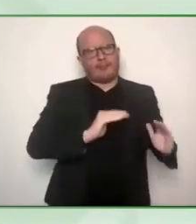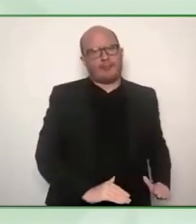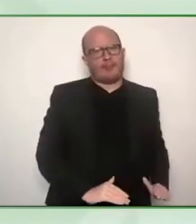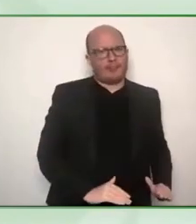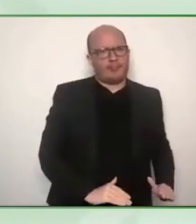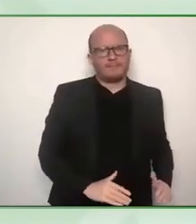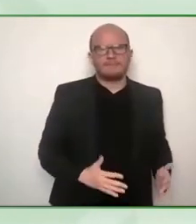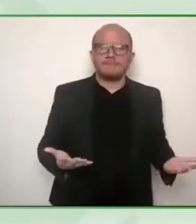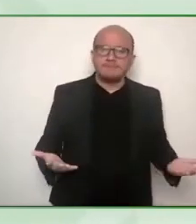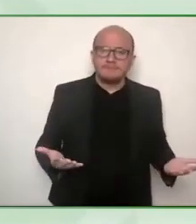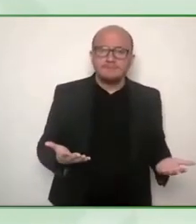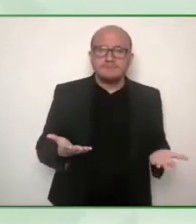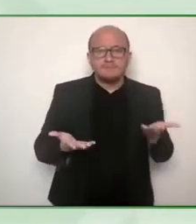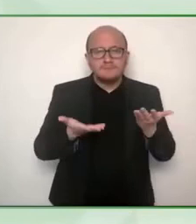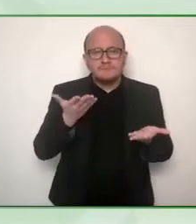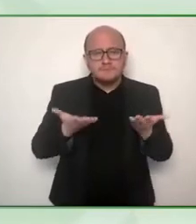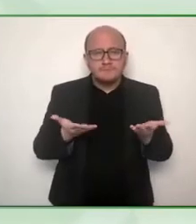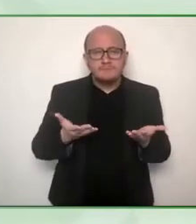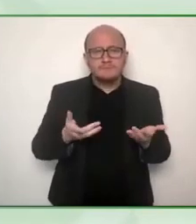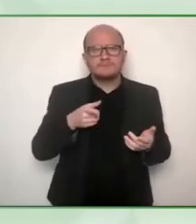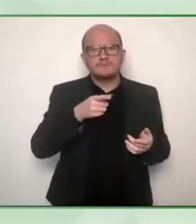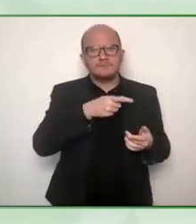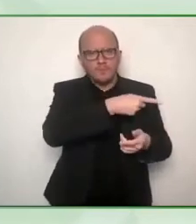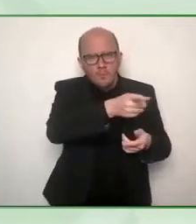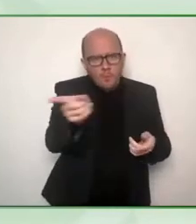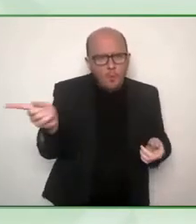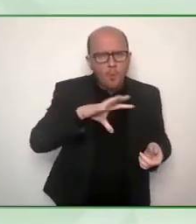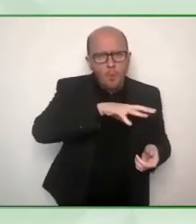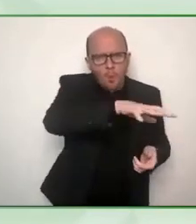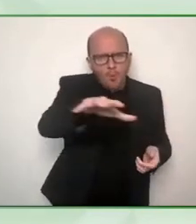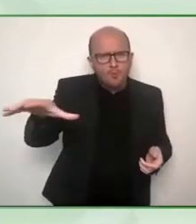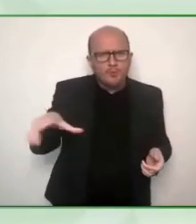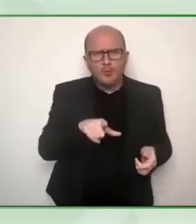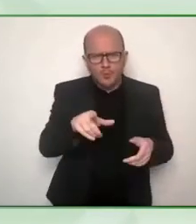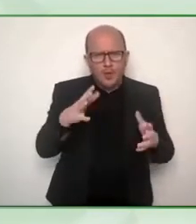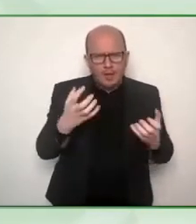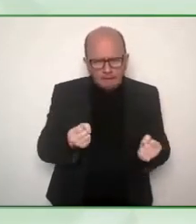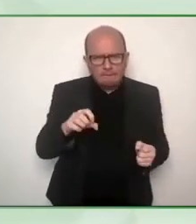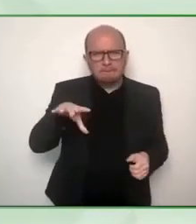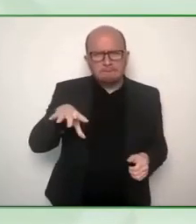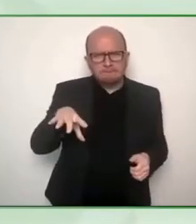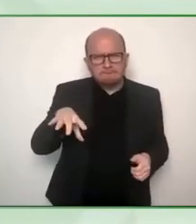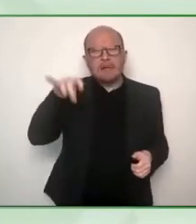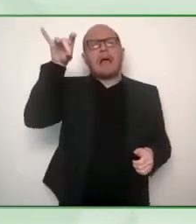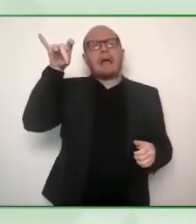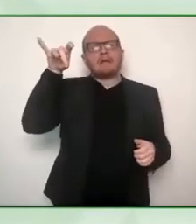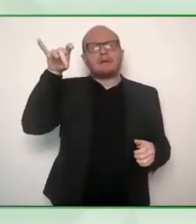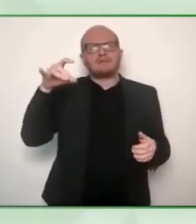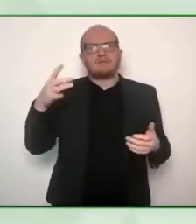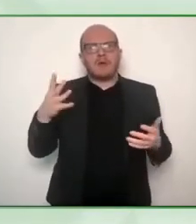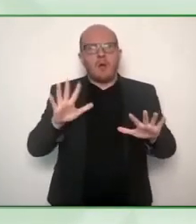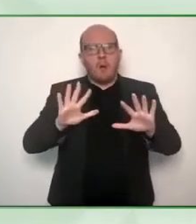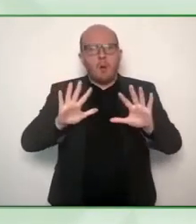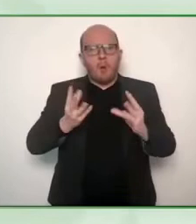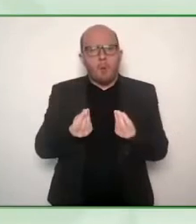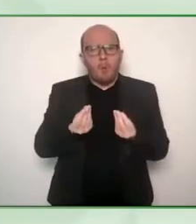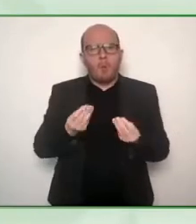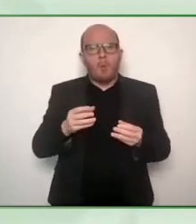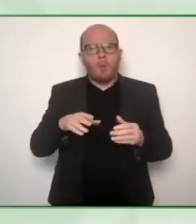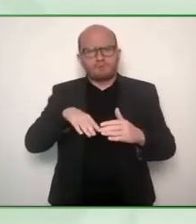barriers and to succeed. So find those things that work don't necessarily reinvent the world the